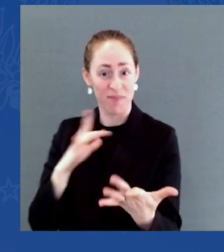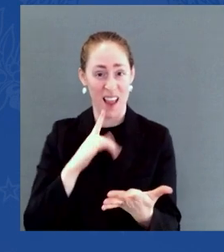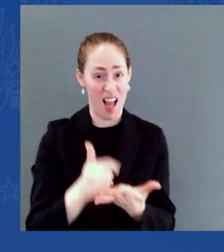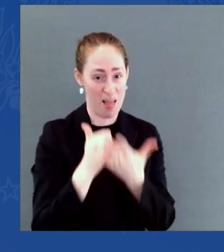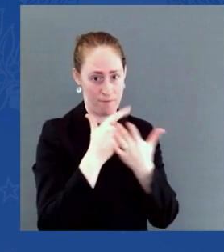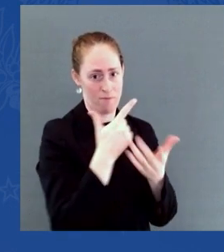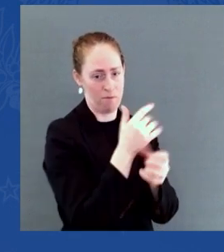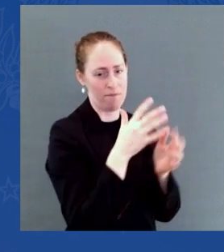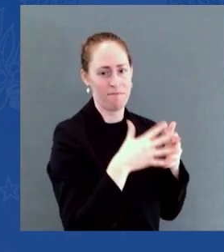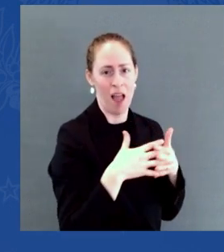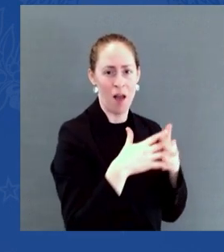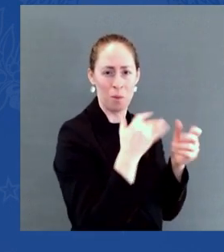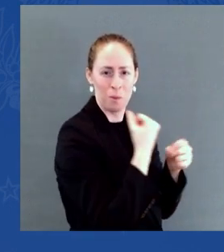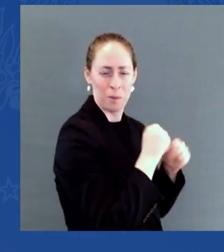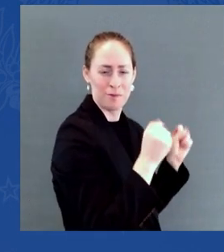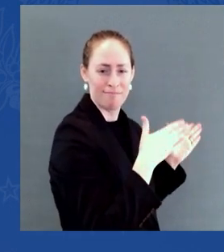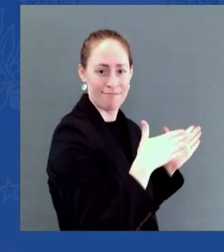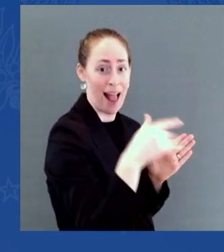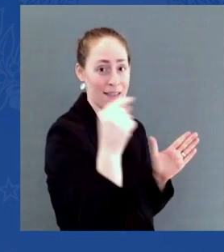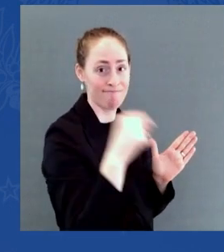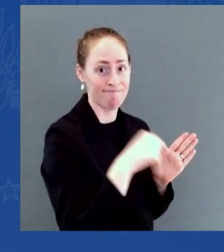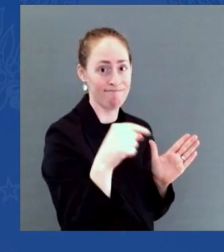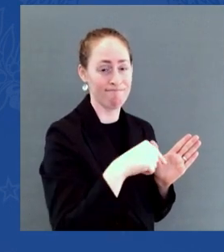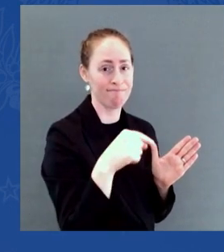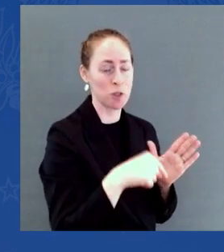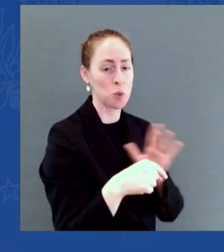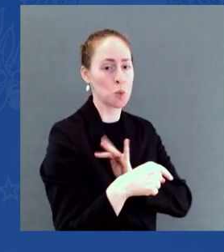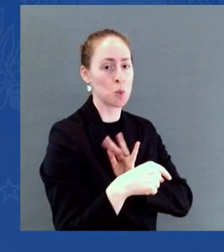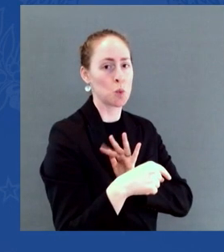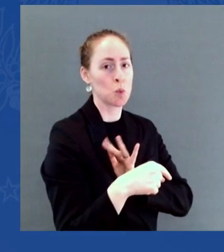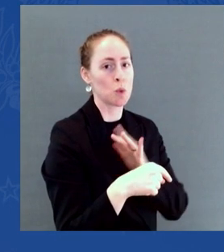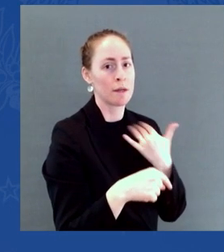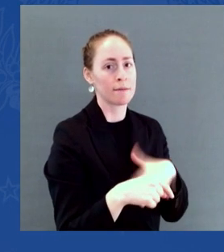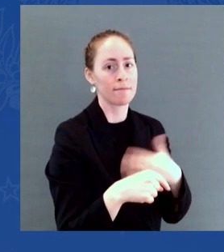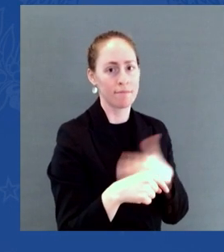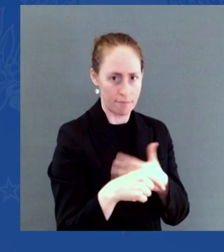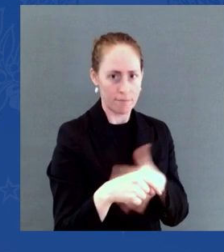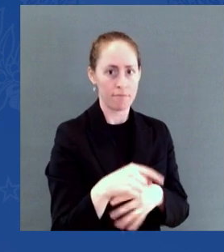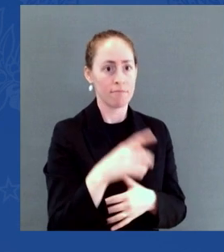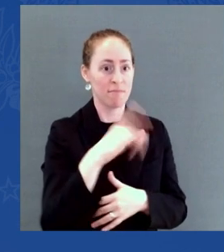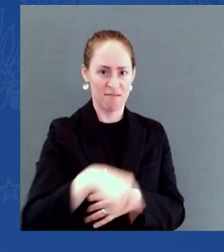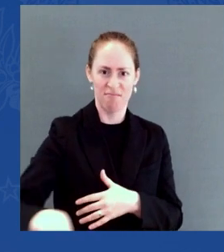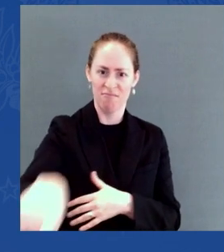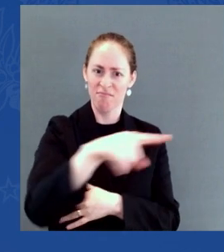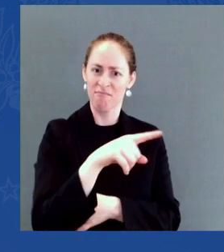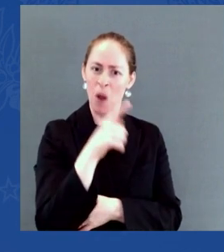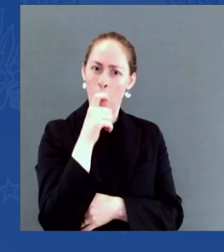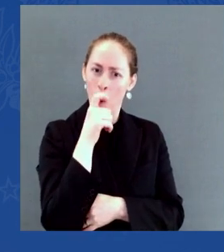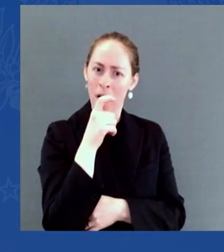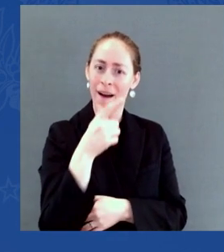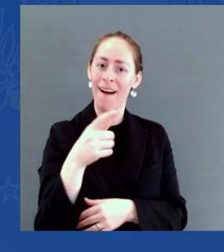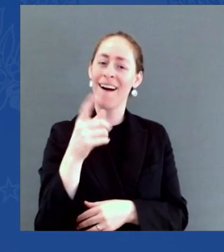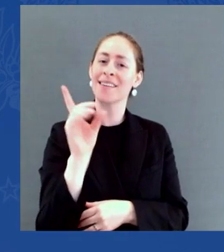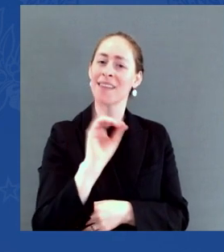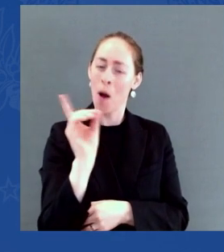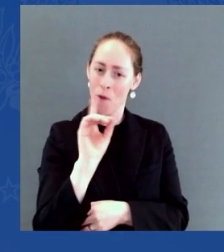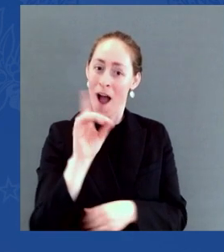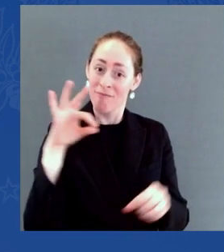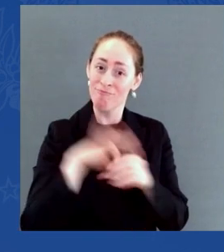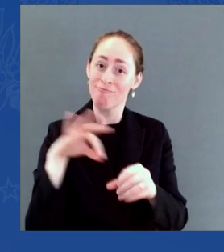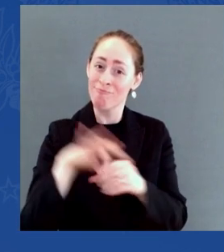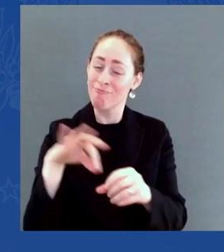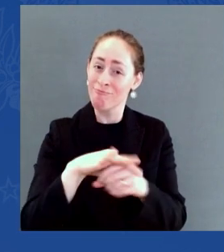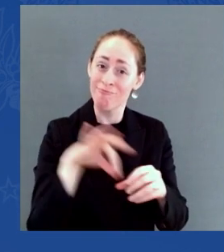It was because of the hard work my administration has done to try to solve the challenges in our economy instead of just pointing fingers and complaining.